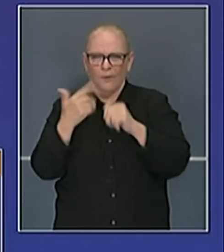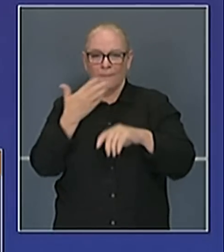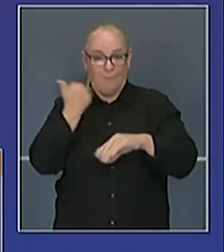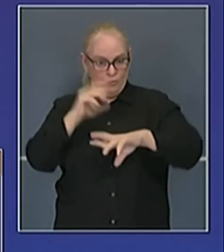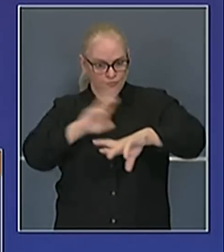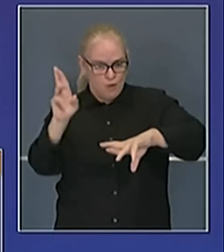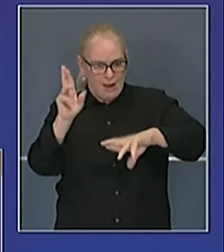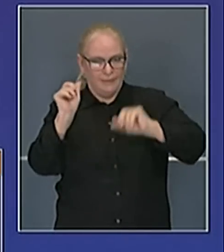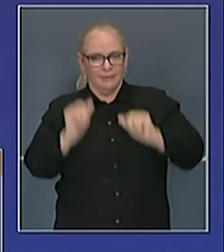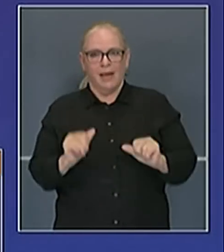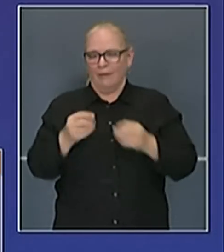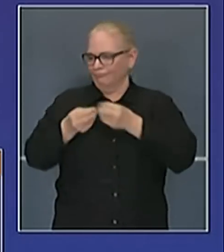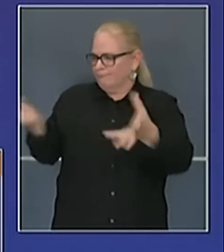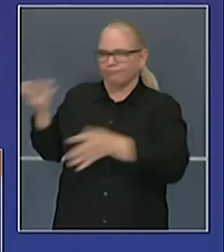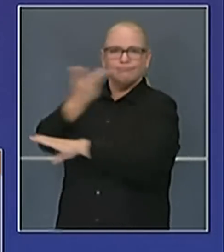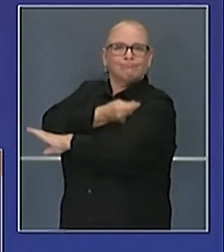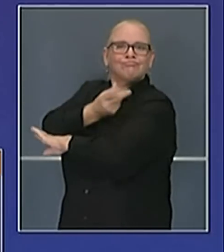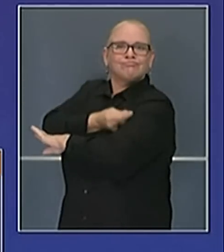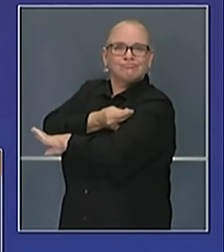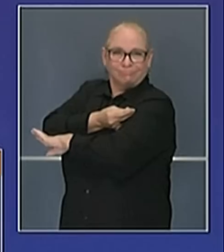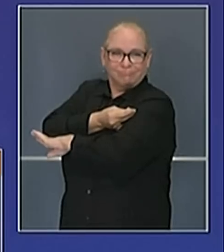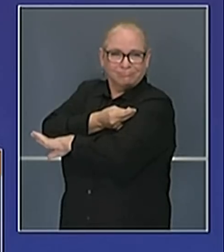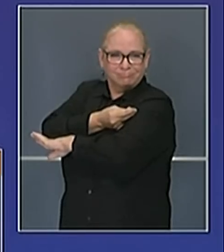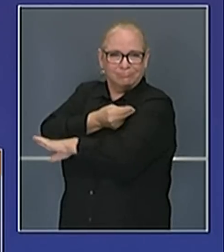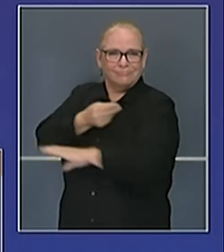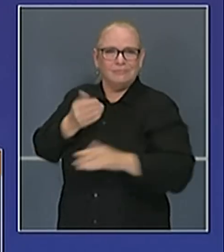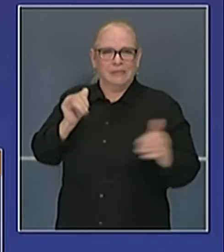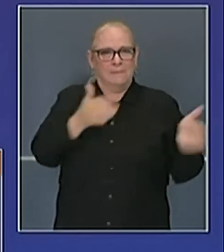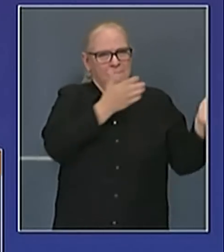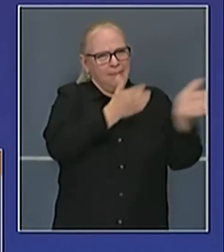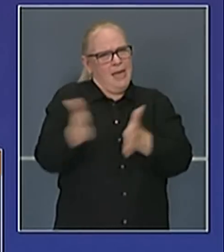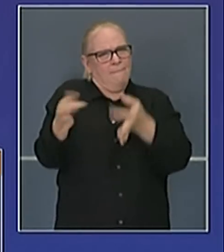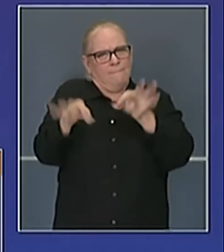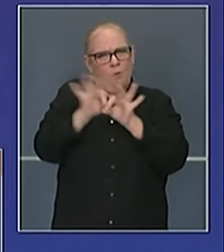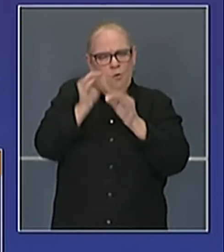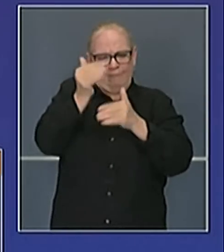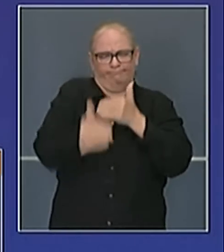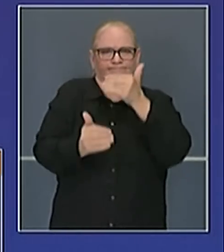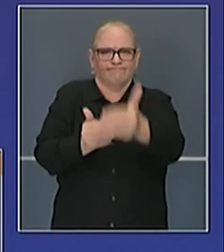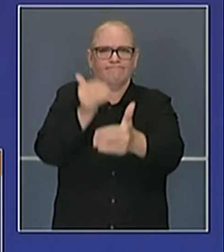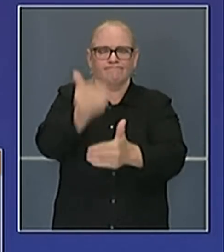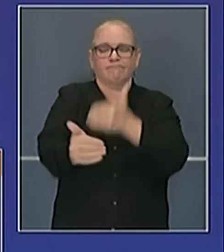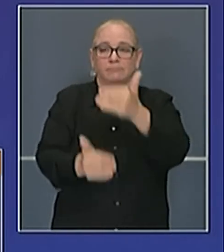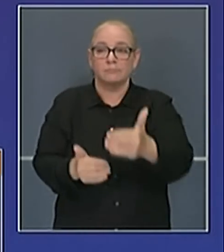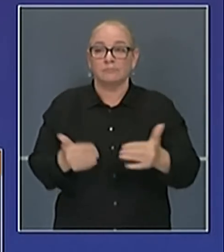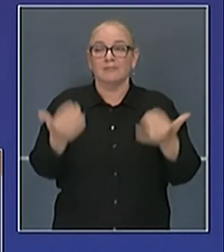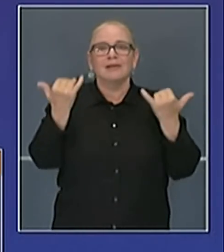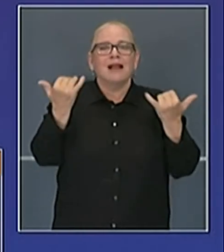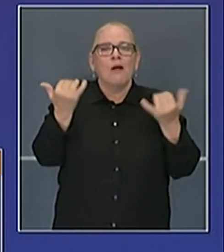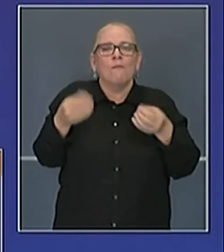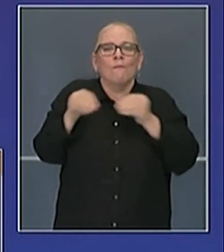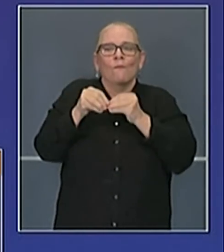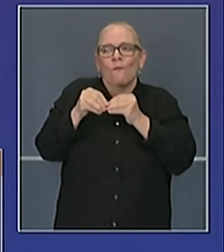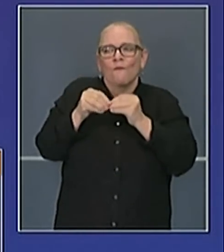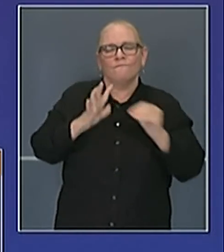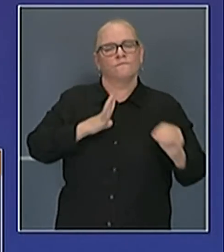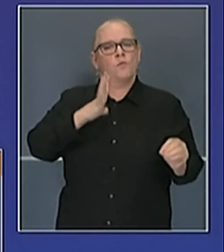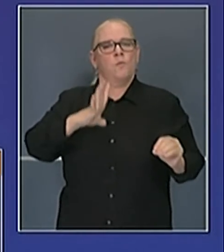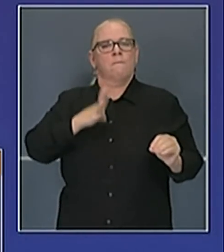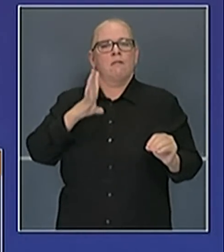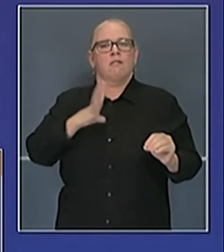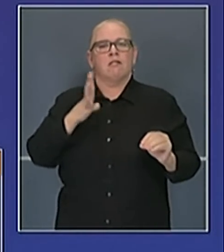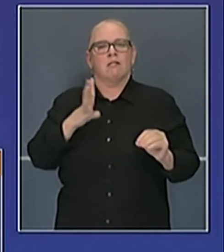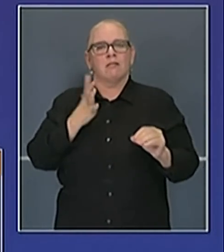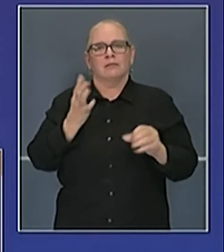our vaccine plan. California Today is launching now, more formally, a scientific safety review, a workgroup